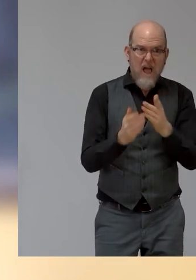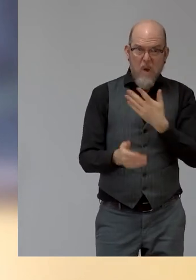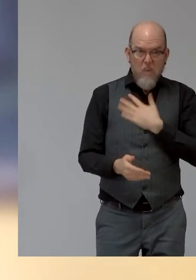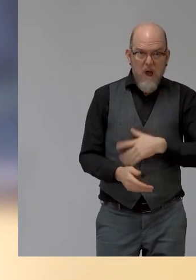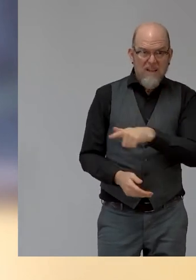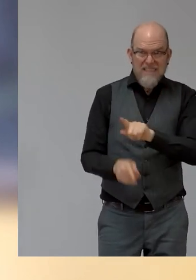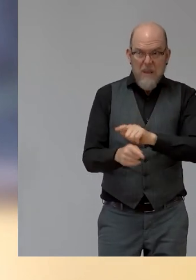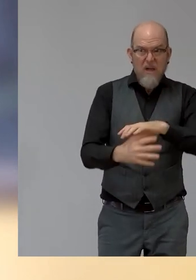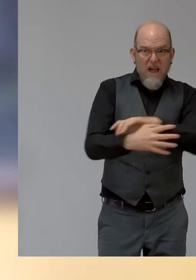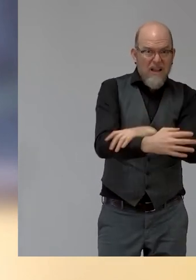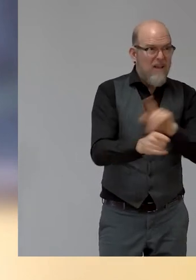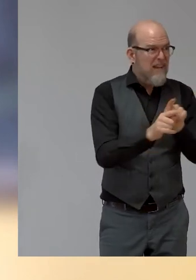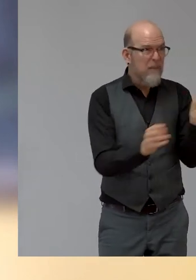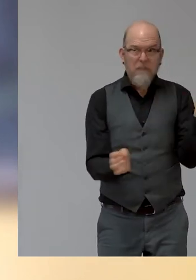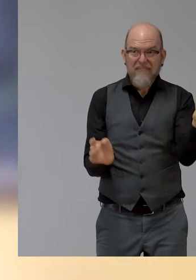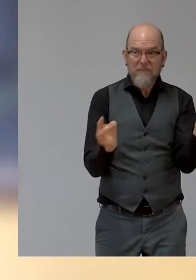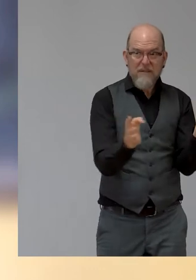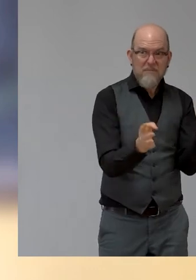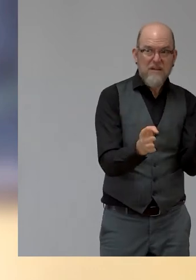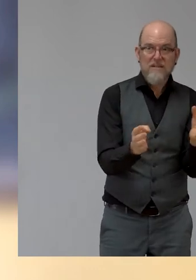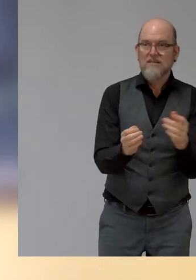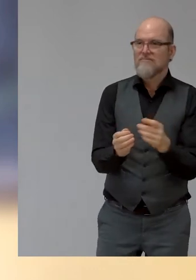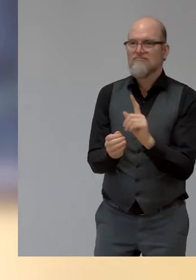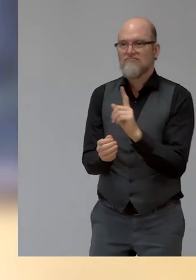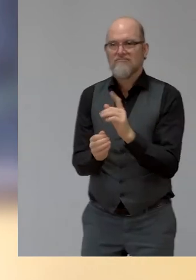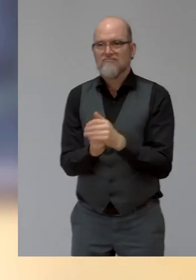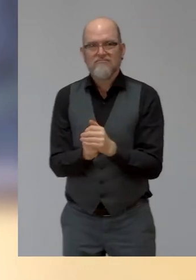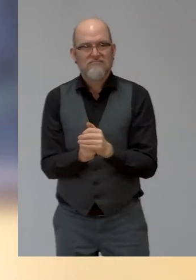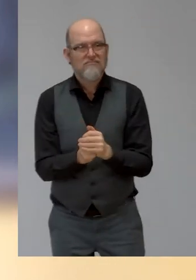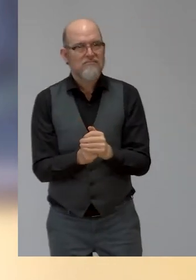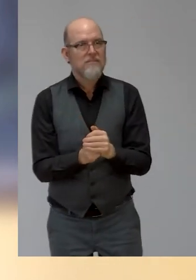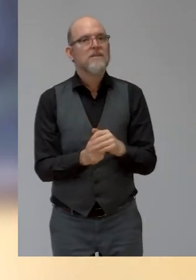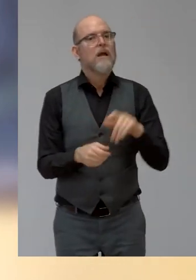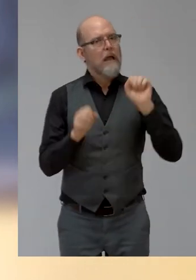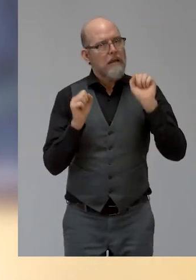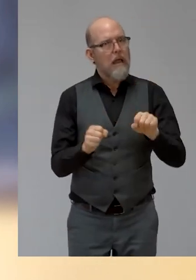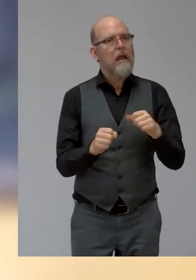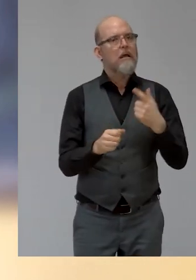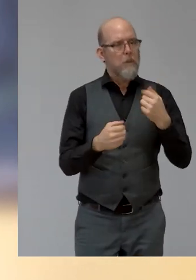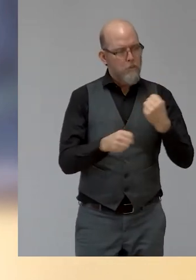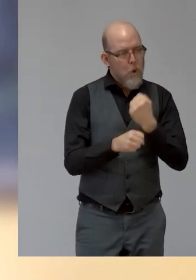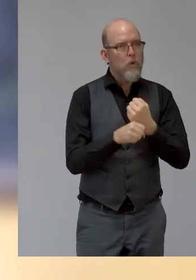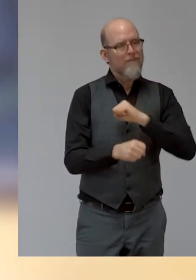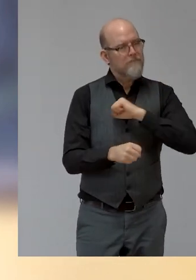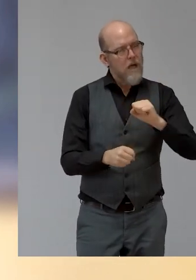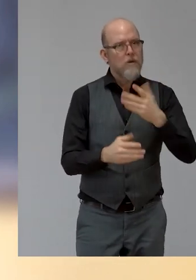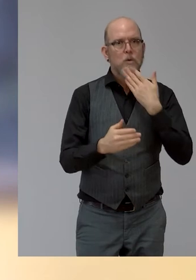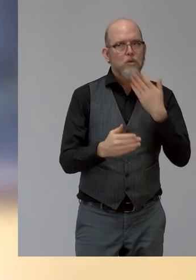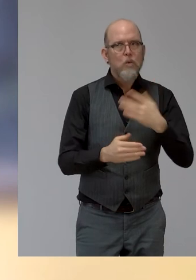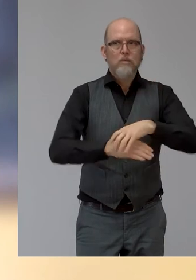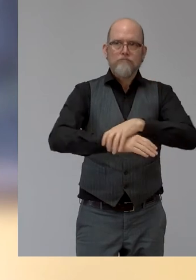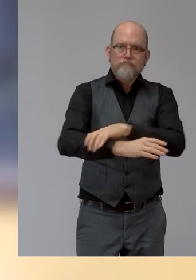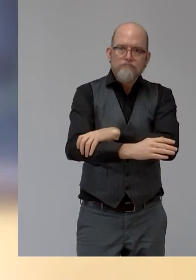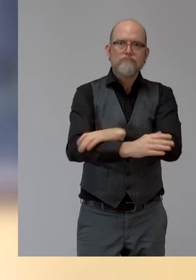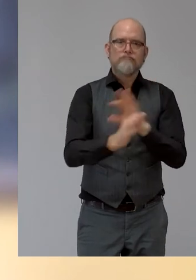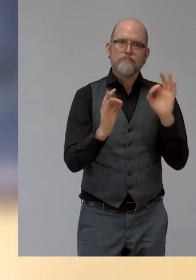hands, they will say that are very, they can be produced very quickly. But let me tell you, they